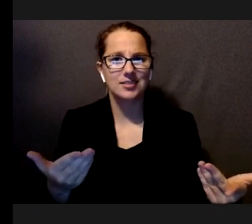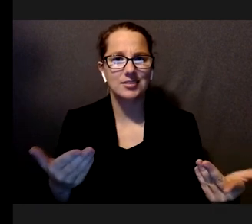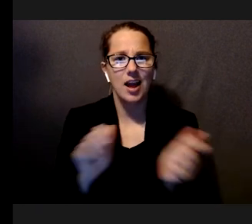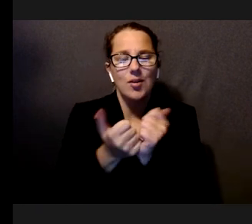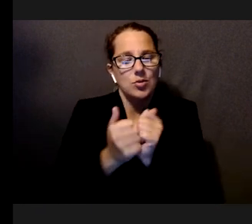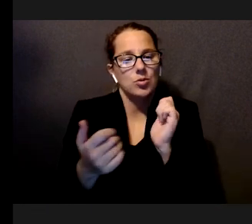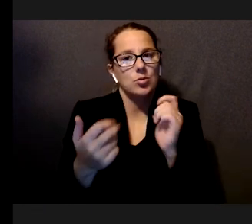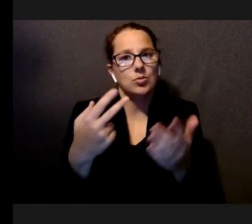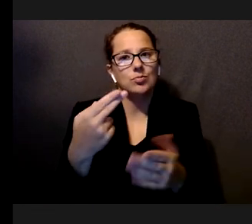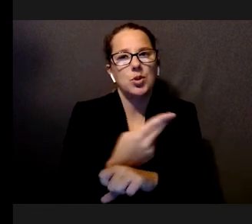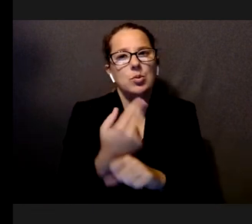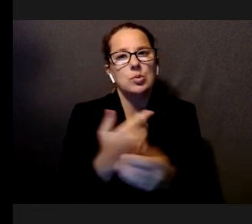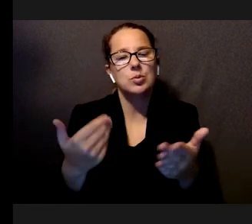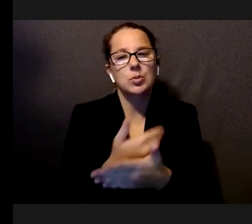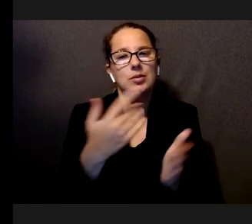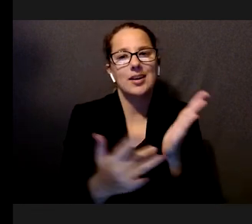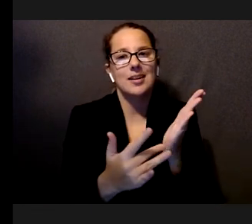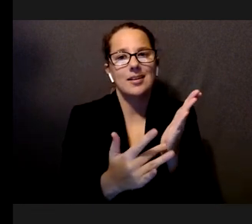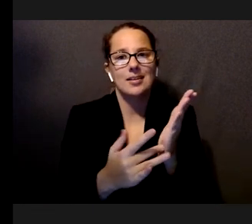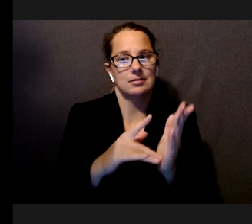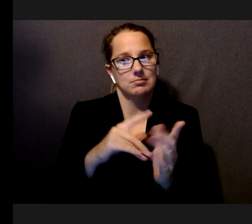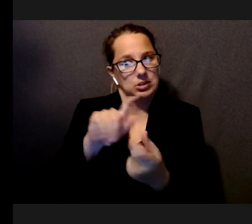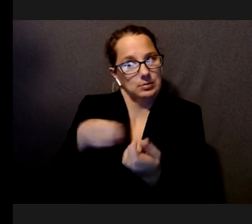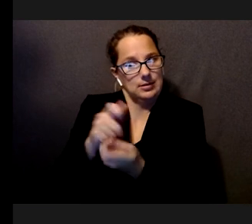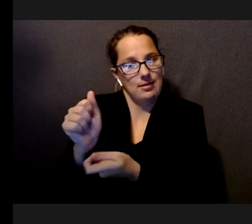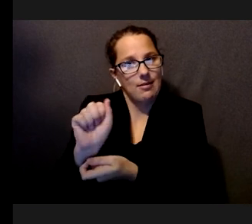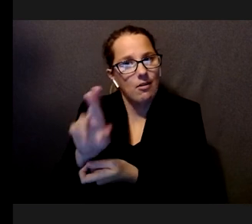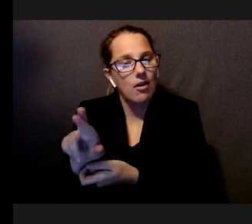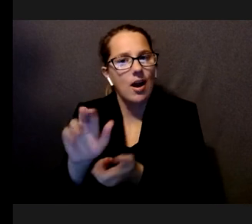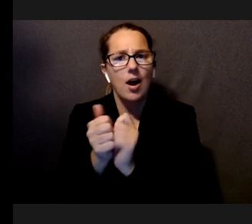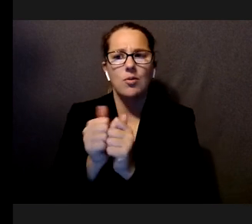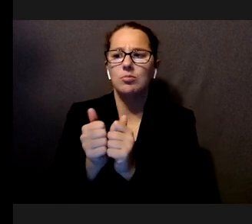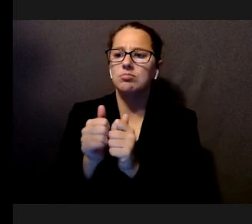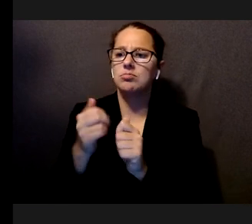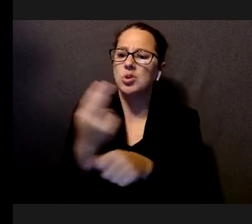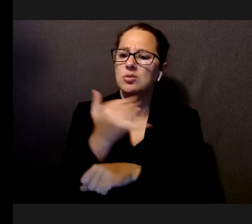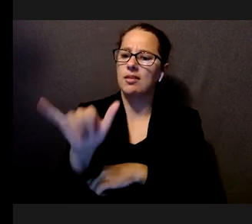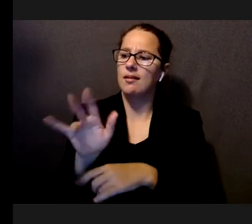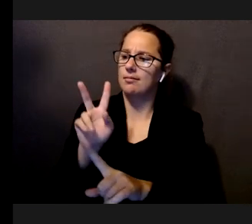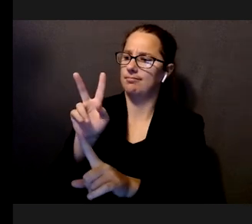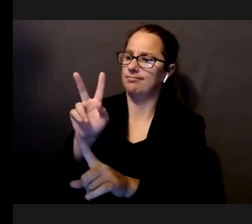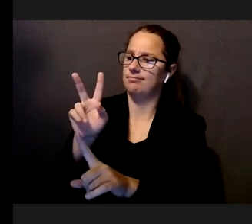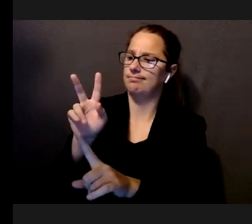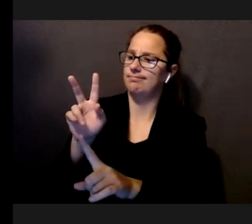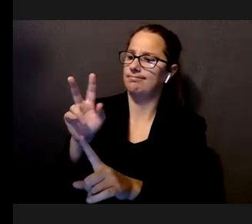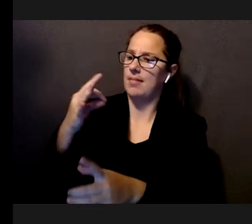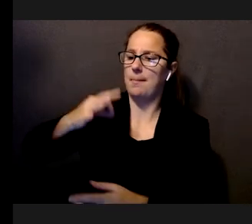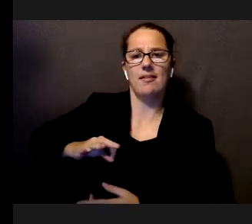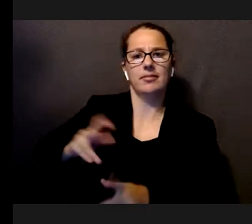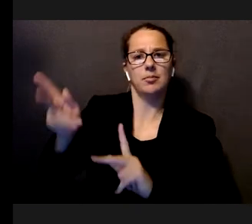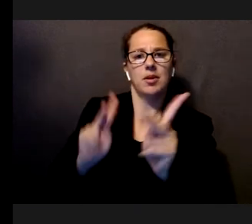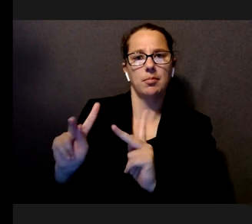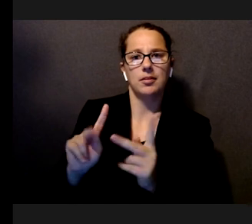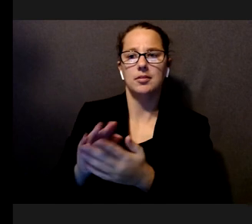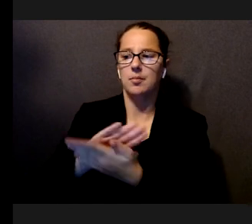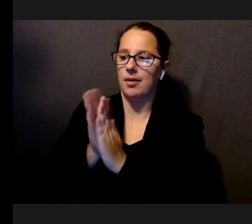emerging technologies, in particular, augmented and virtual reality, to help them be more effective